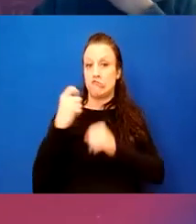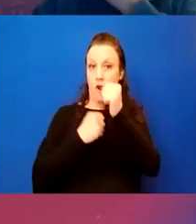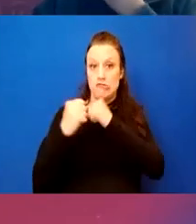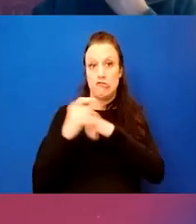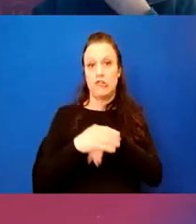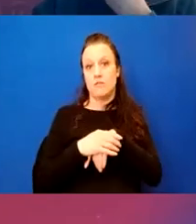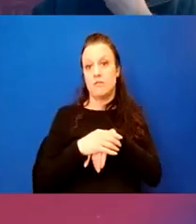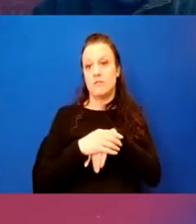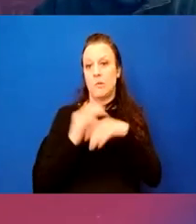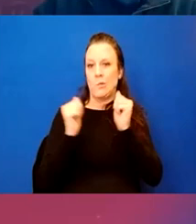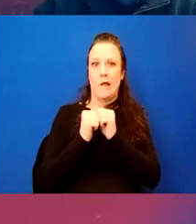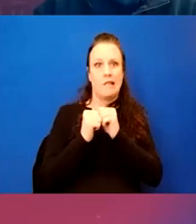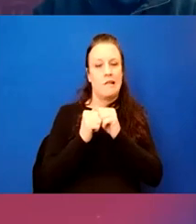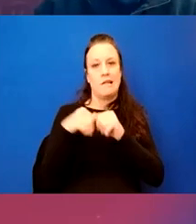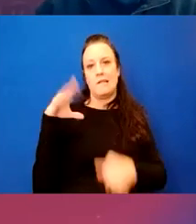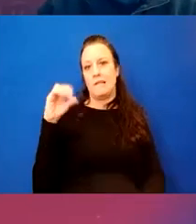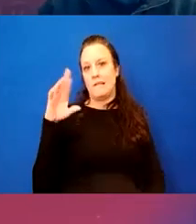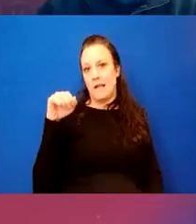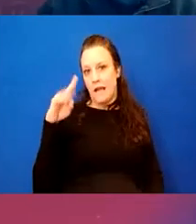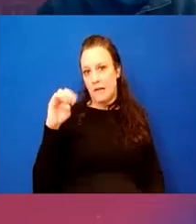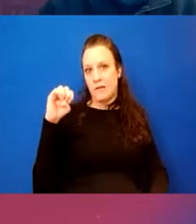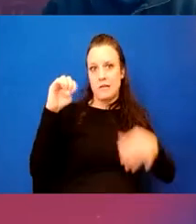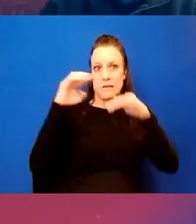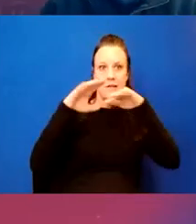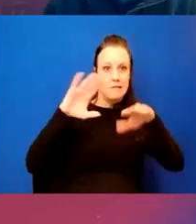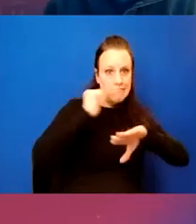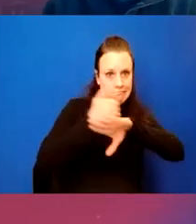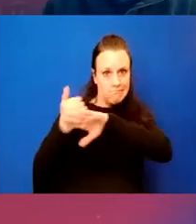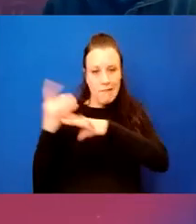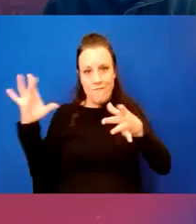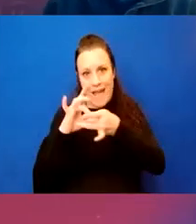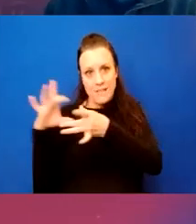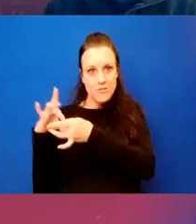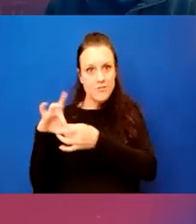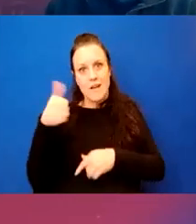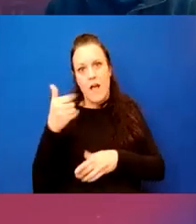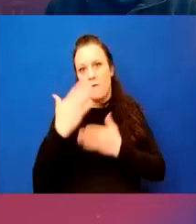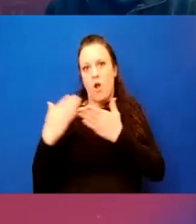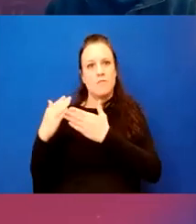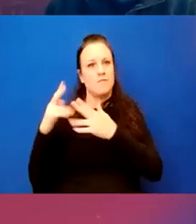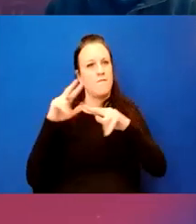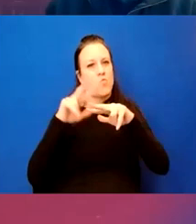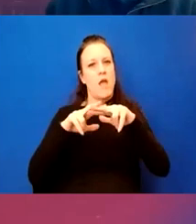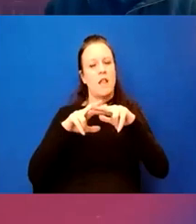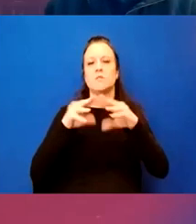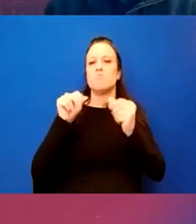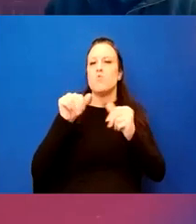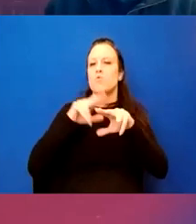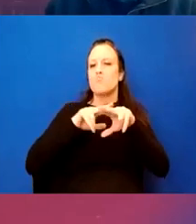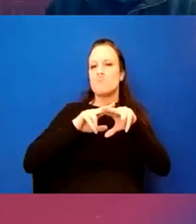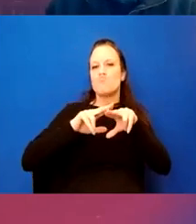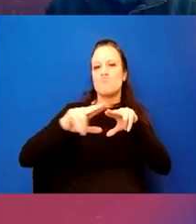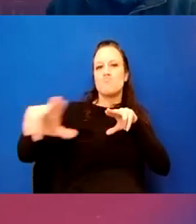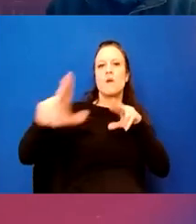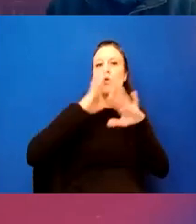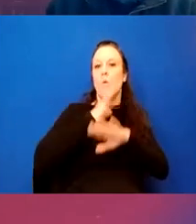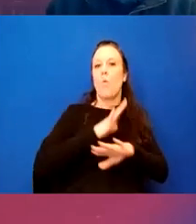you know, it, with the concrete plinths and the concrete fasteners and some other features of the rail, it is a smoother ride. Um, it's a